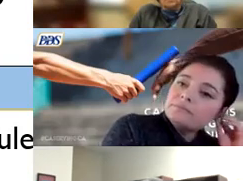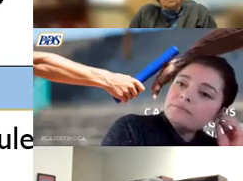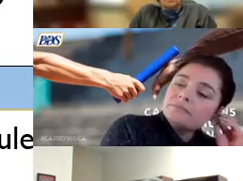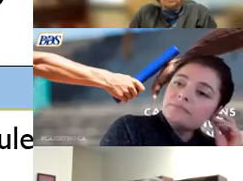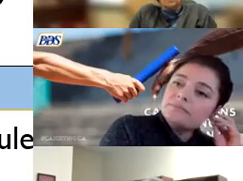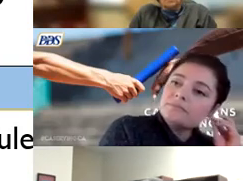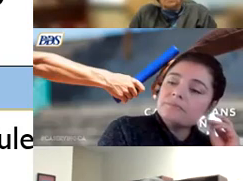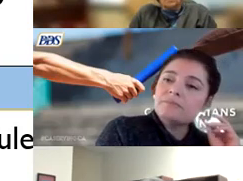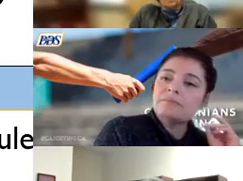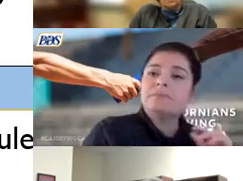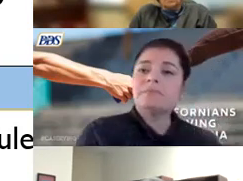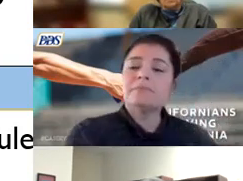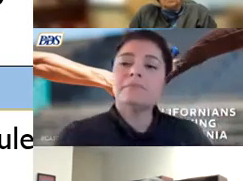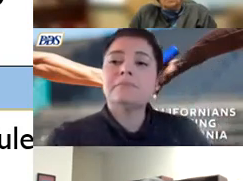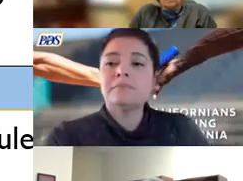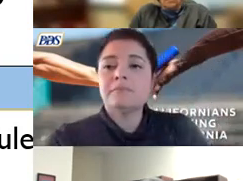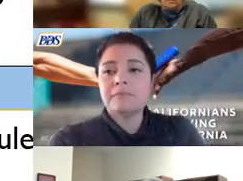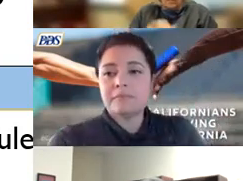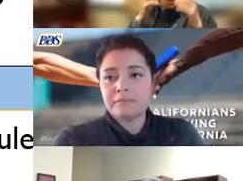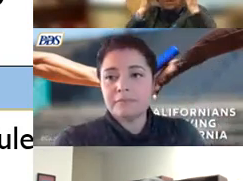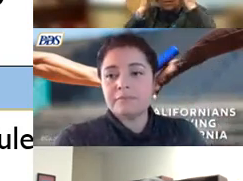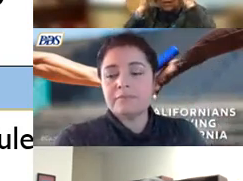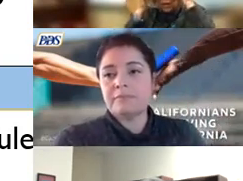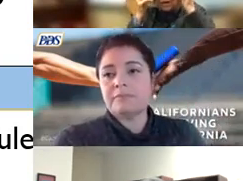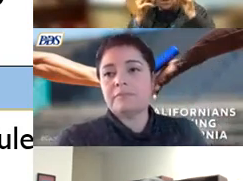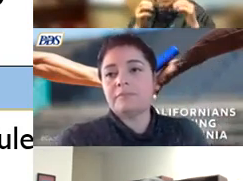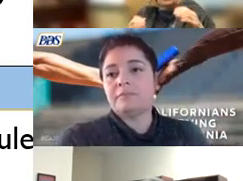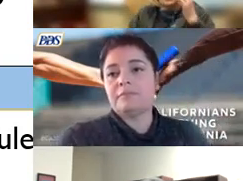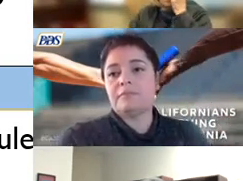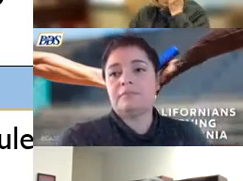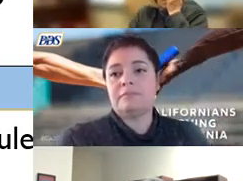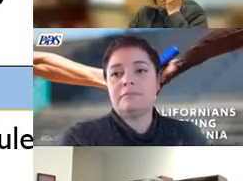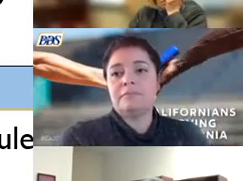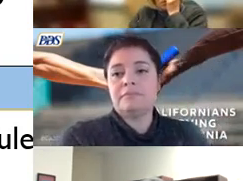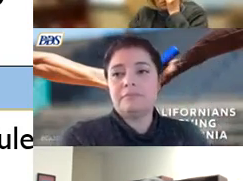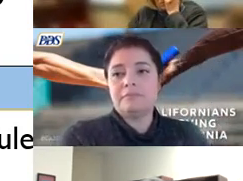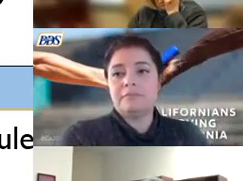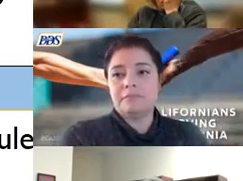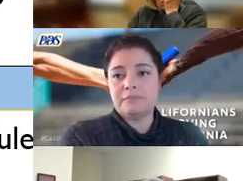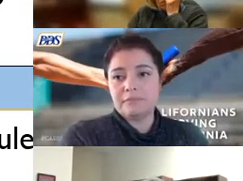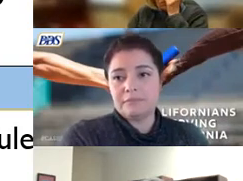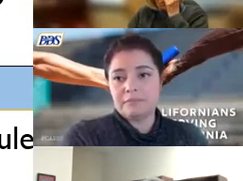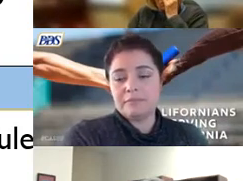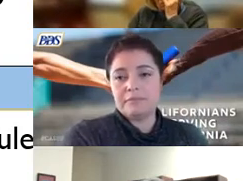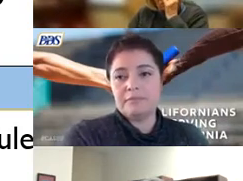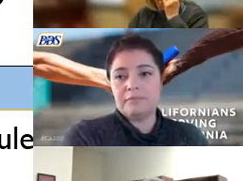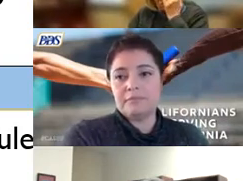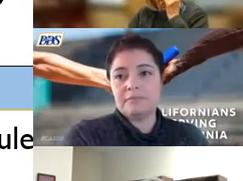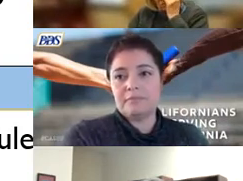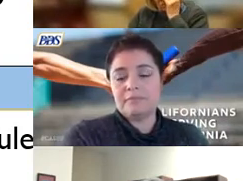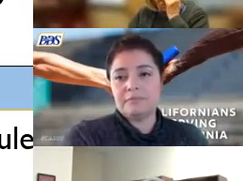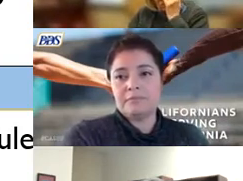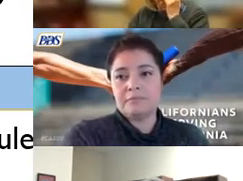from early start to lanterman services or uh to school district services uh unlike the